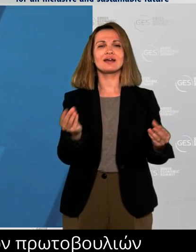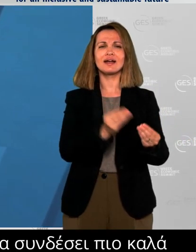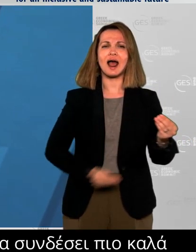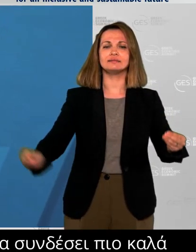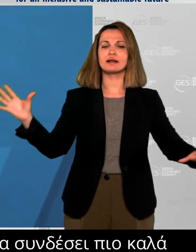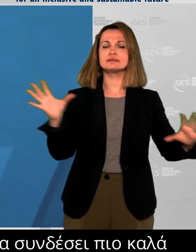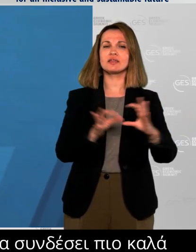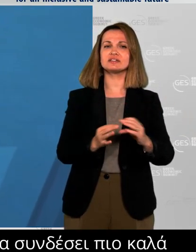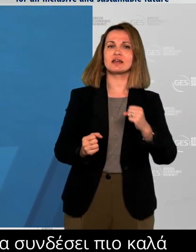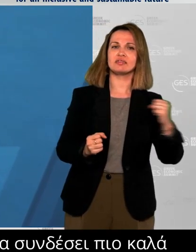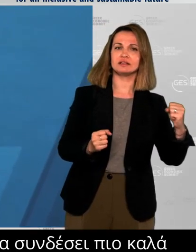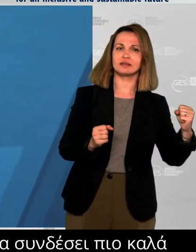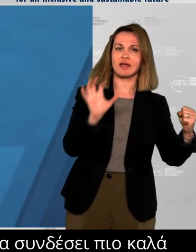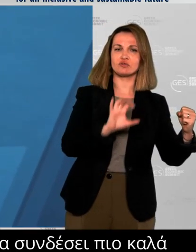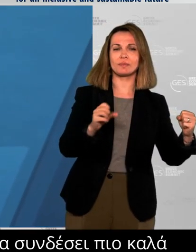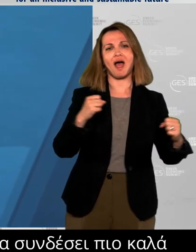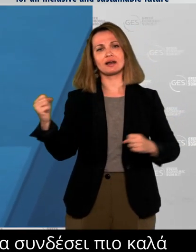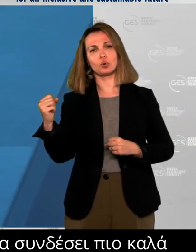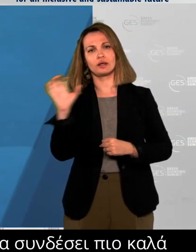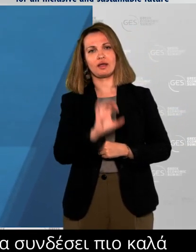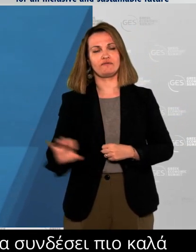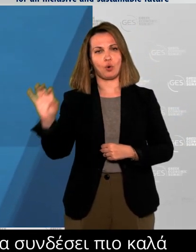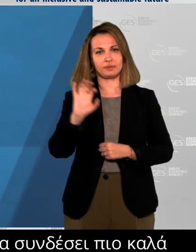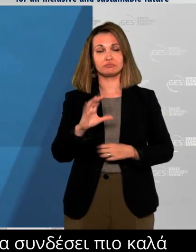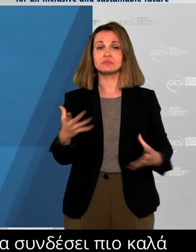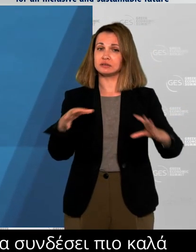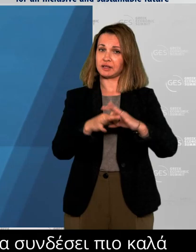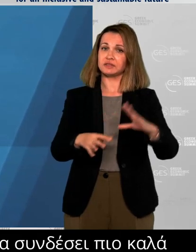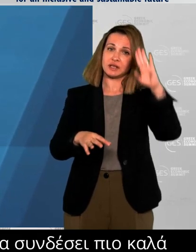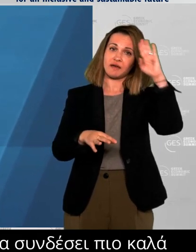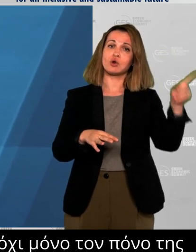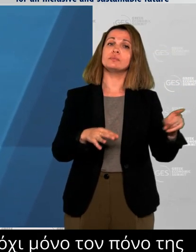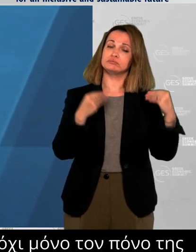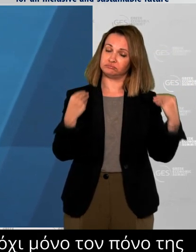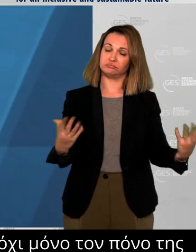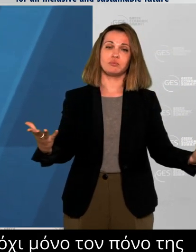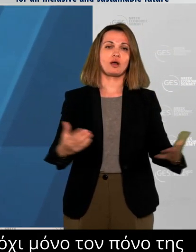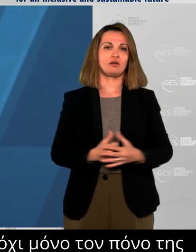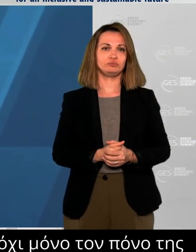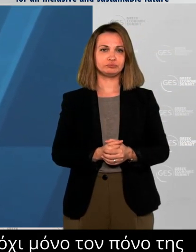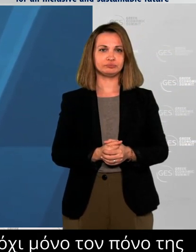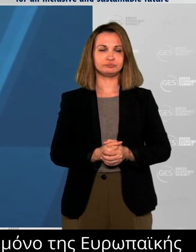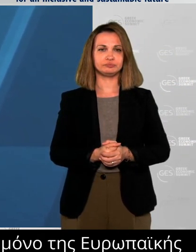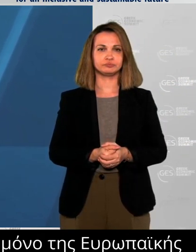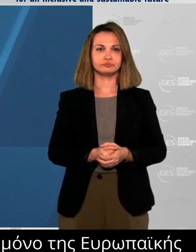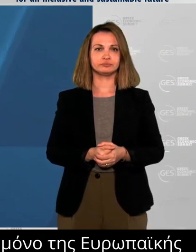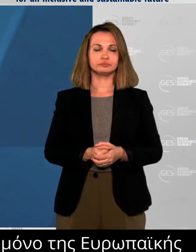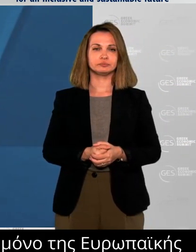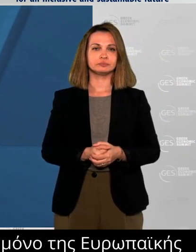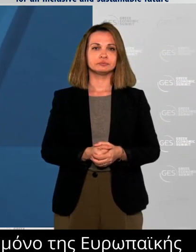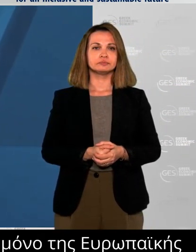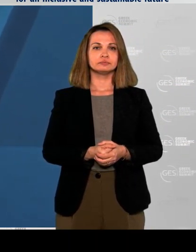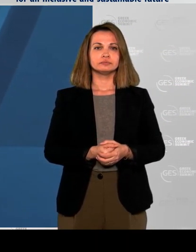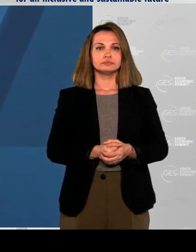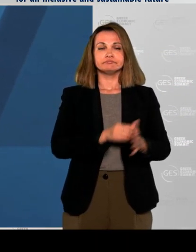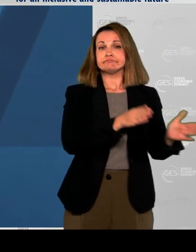but also with the United States. Turning from energy to telecommunications for just a second, I